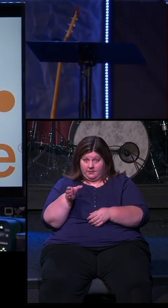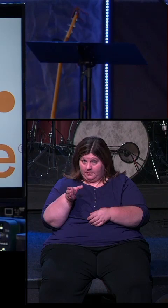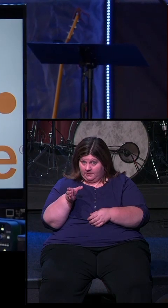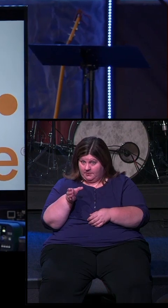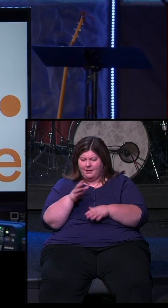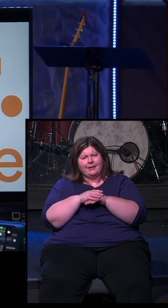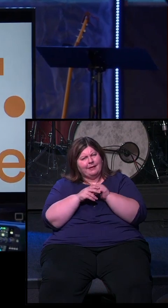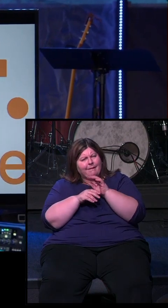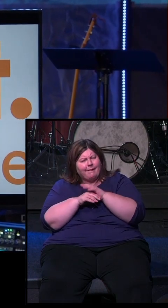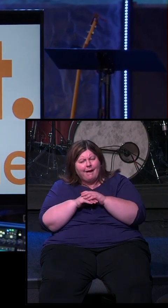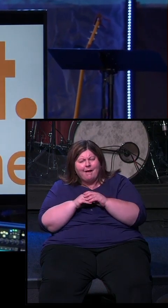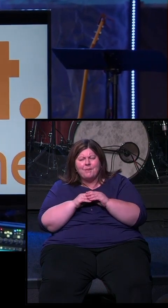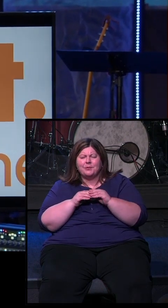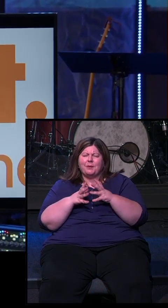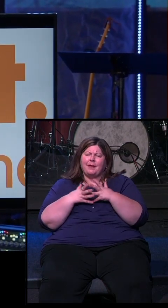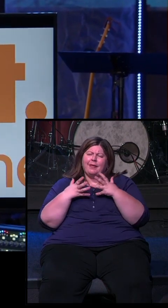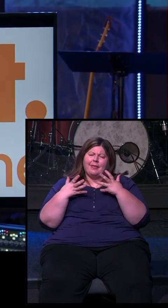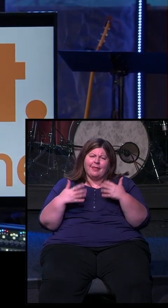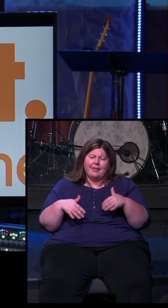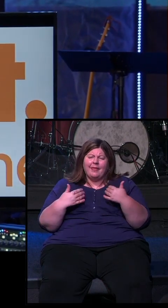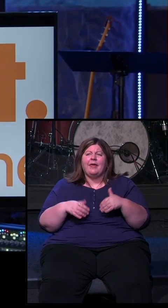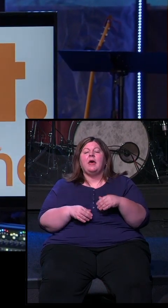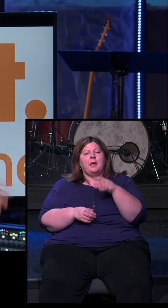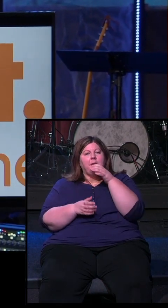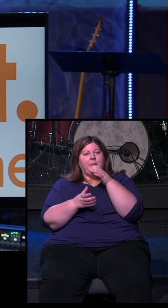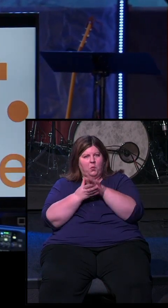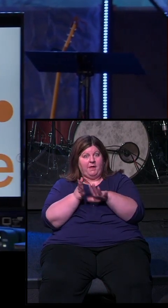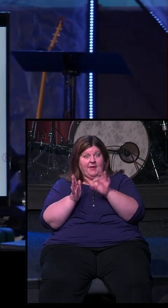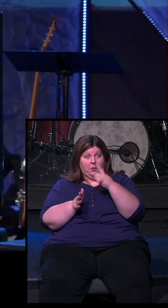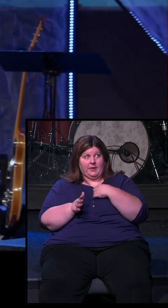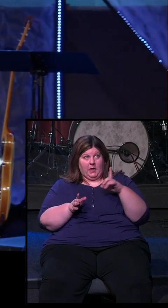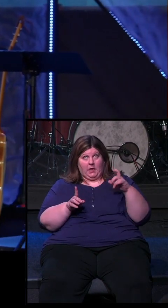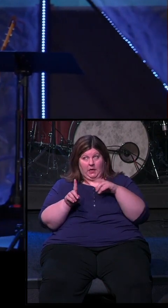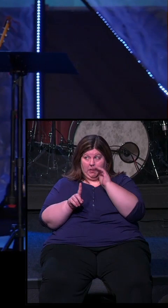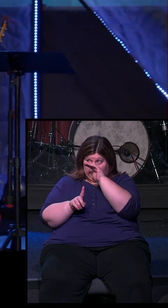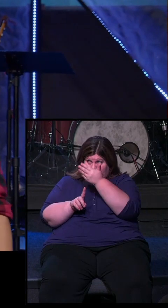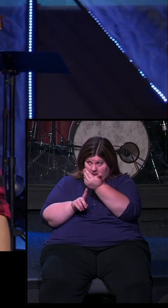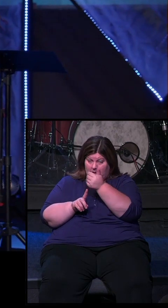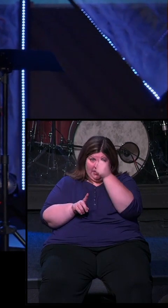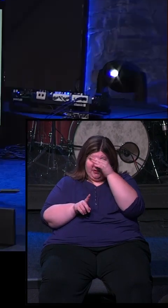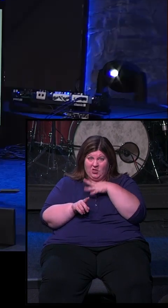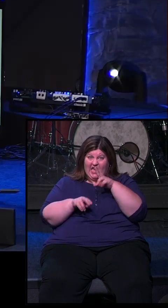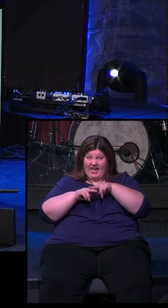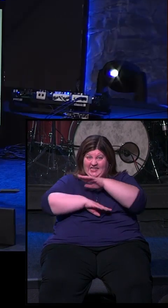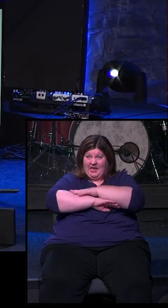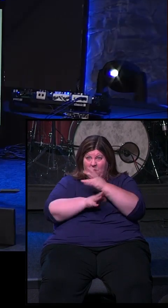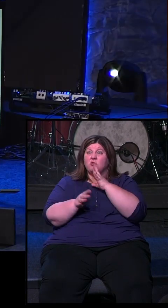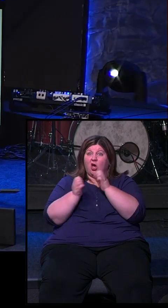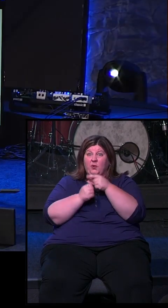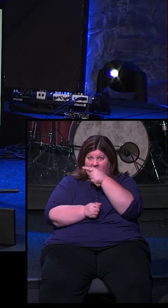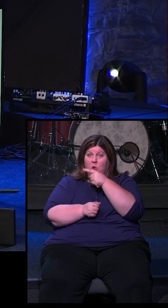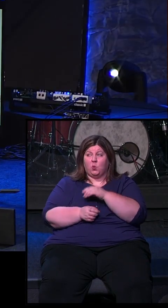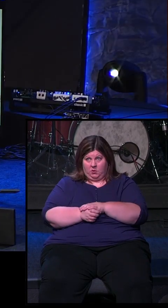as comfortable as he could possibly be, she went and found me somewhere in the house. And she said, hey, there's a guy at our kitchen table who wants to talk to